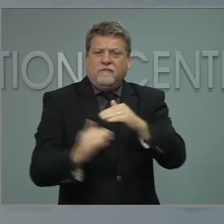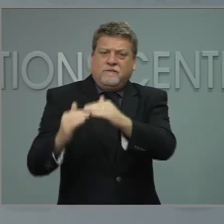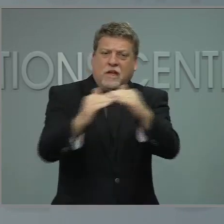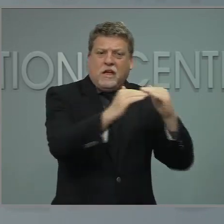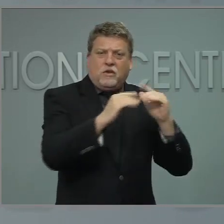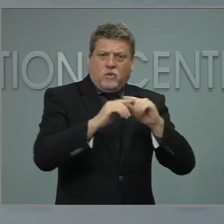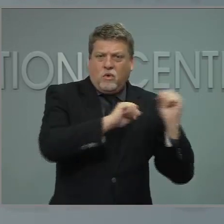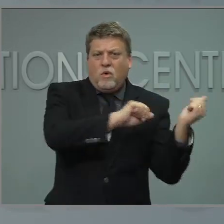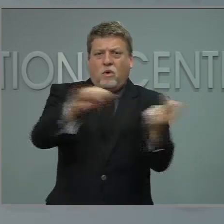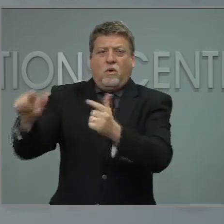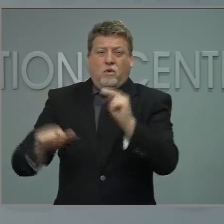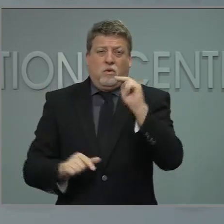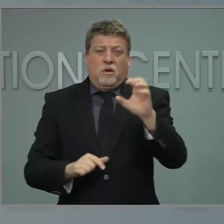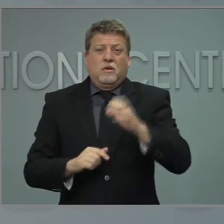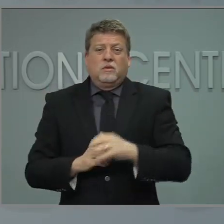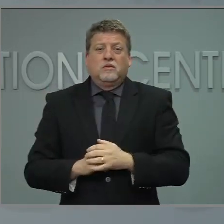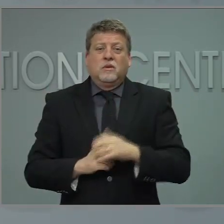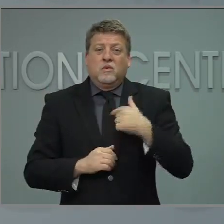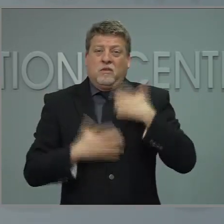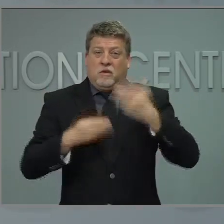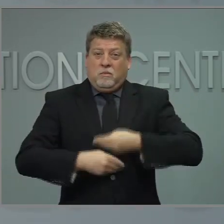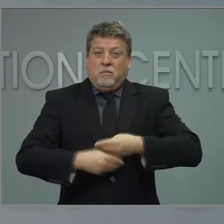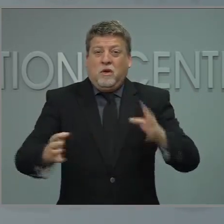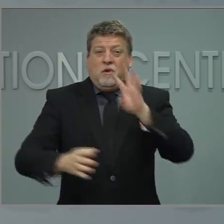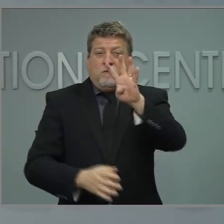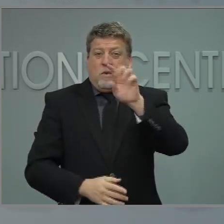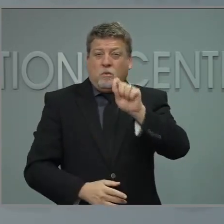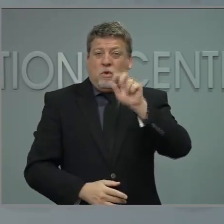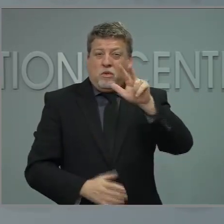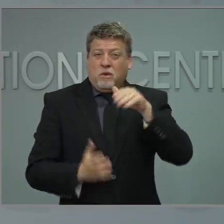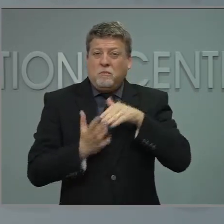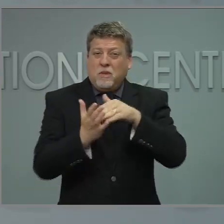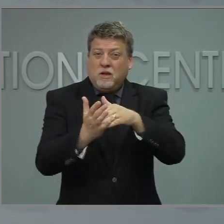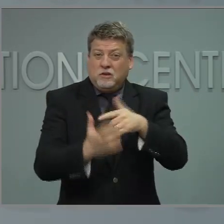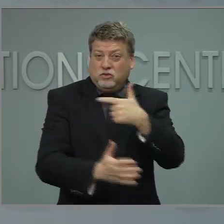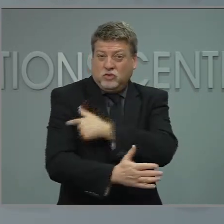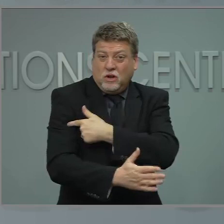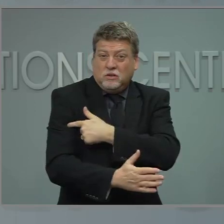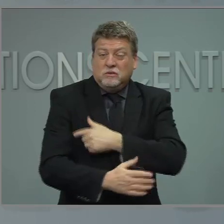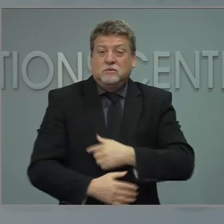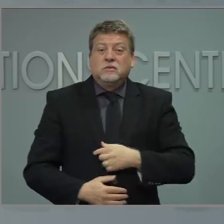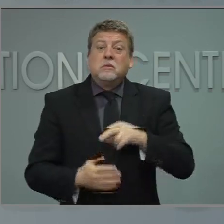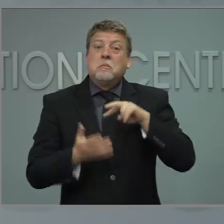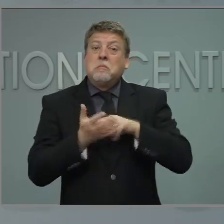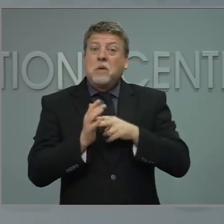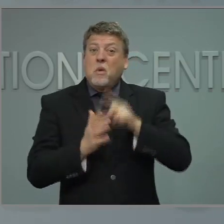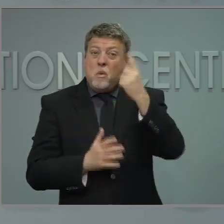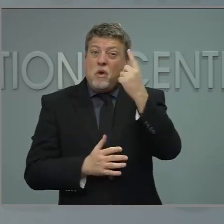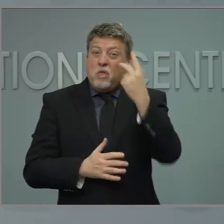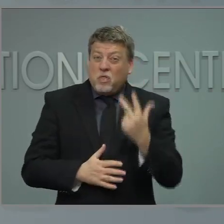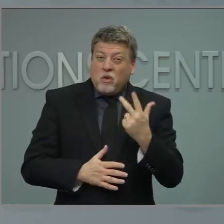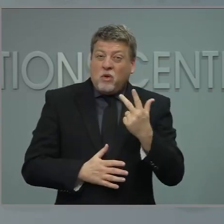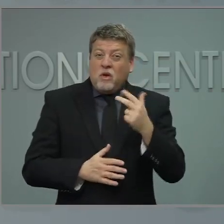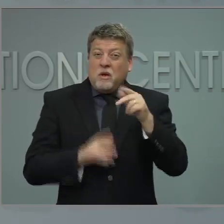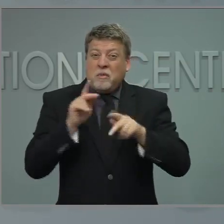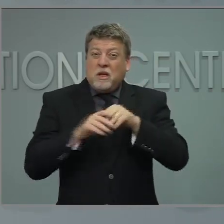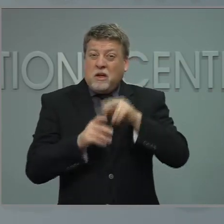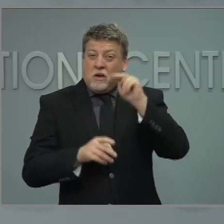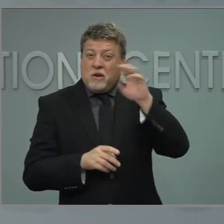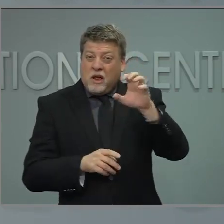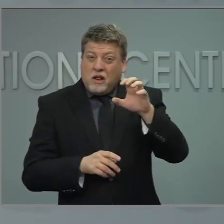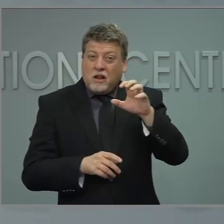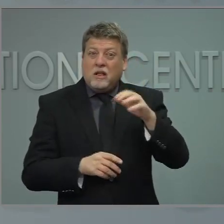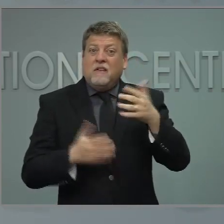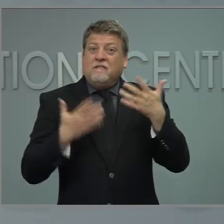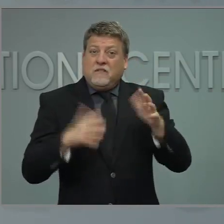doses and almost a third of our adult population has gotten at least one shot and one in five of our adult population are